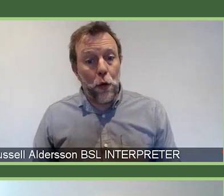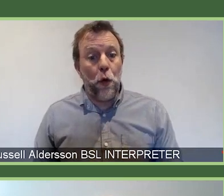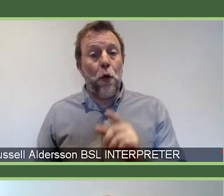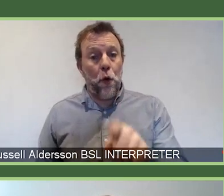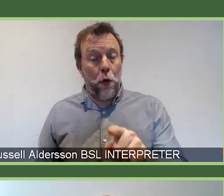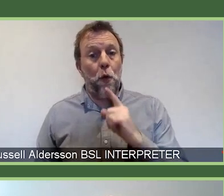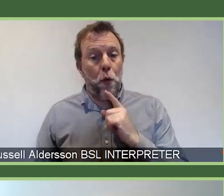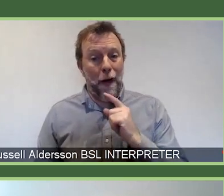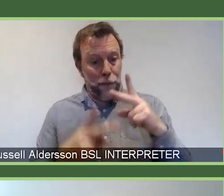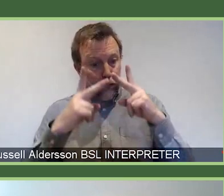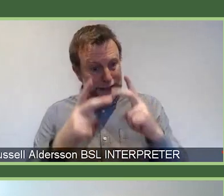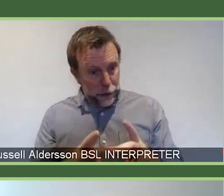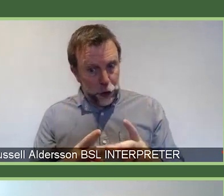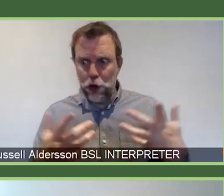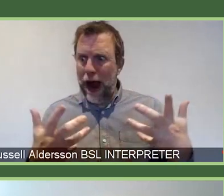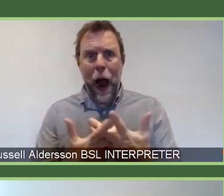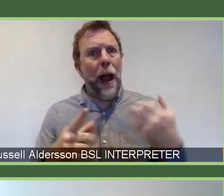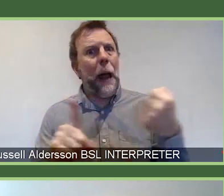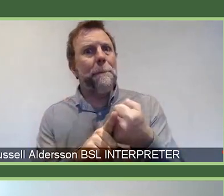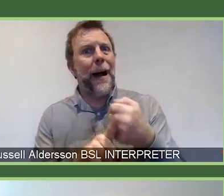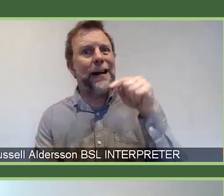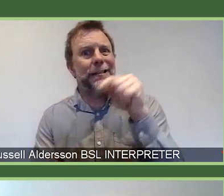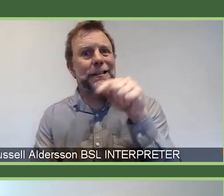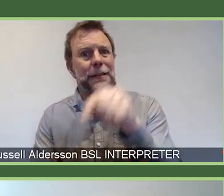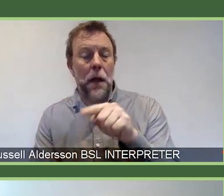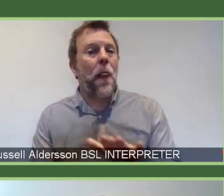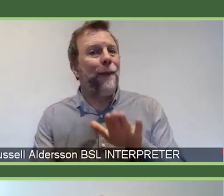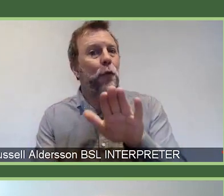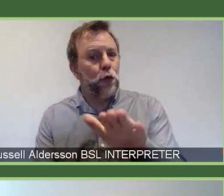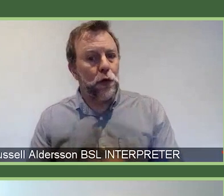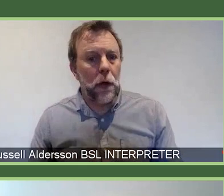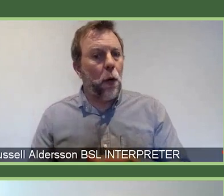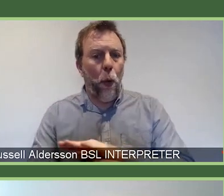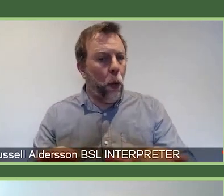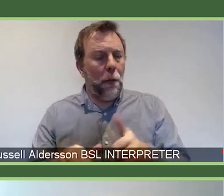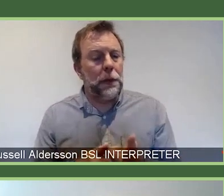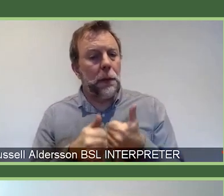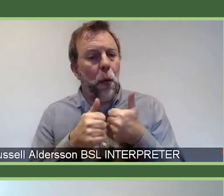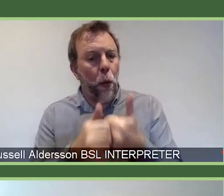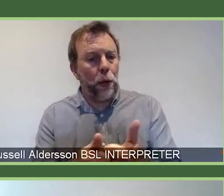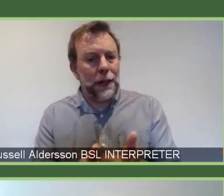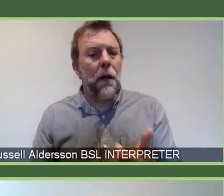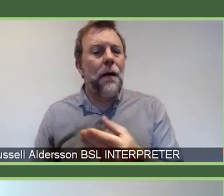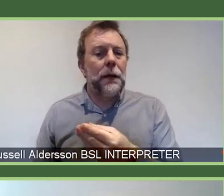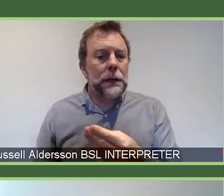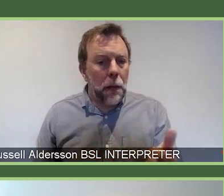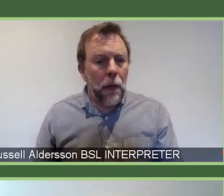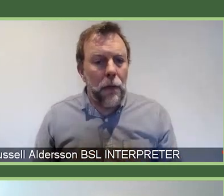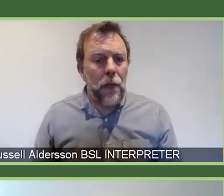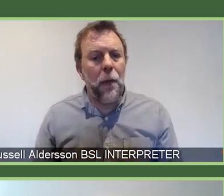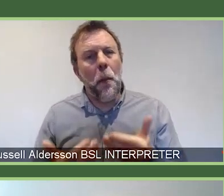terms of discovery. In the future, we will not be supporting some of the kind of the more